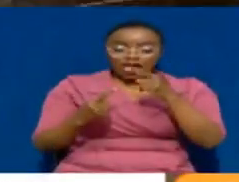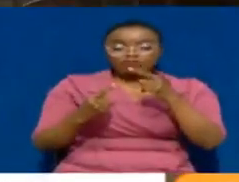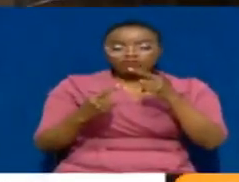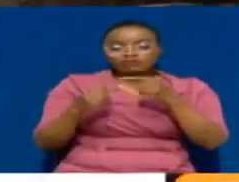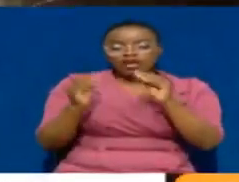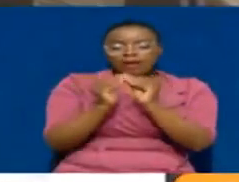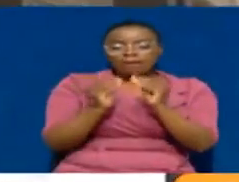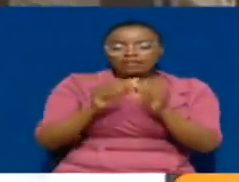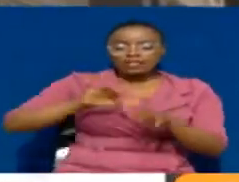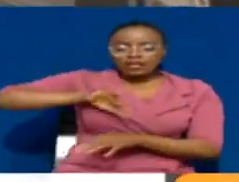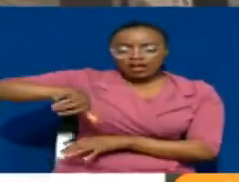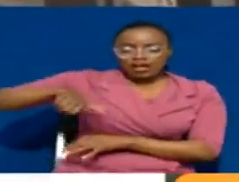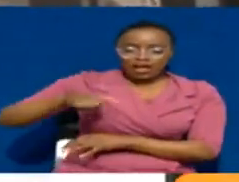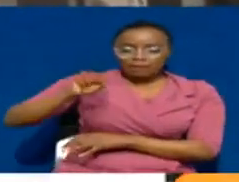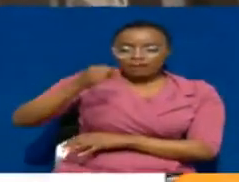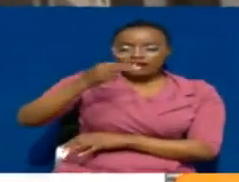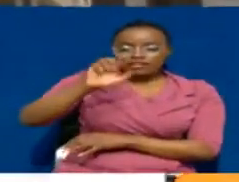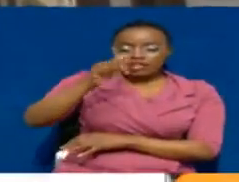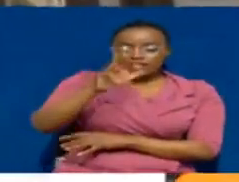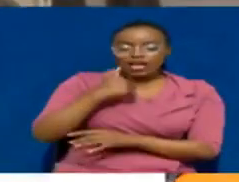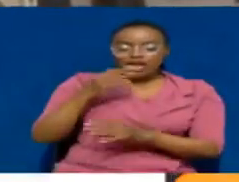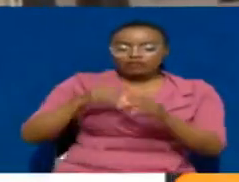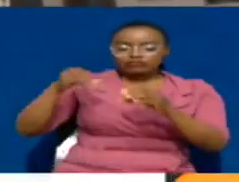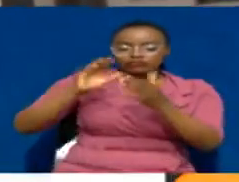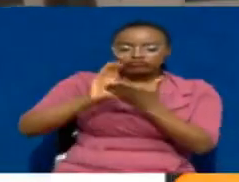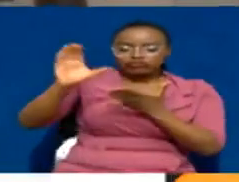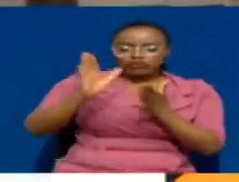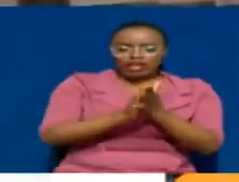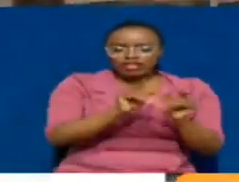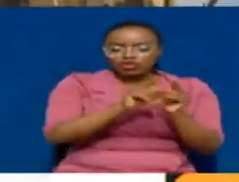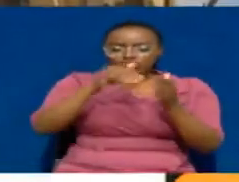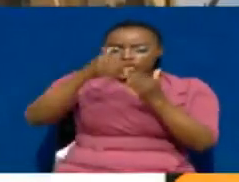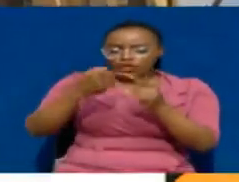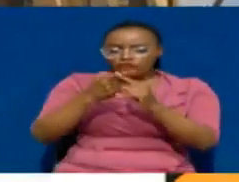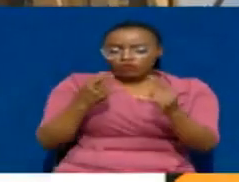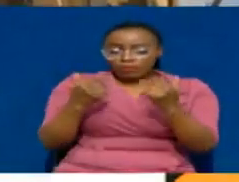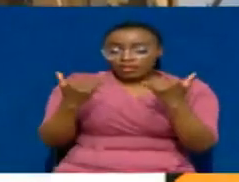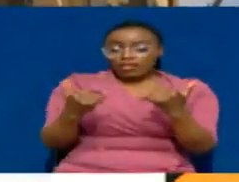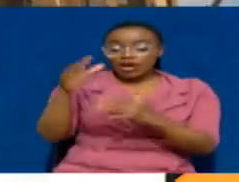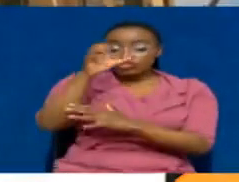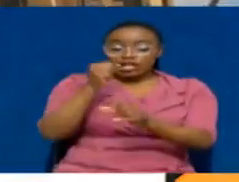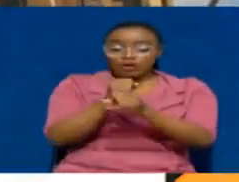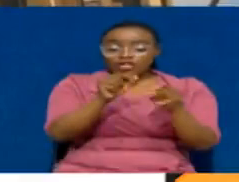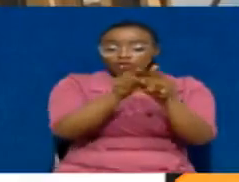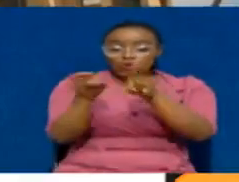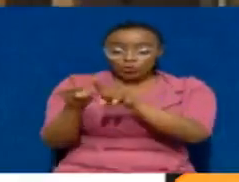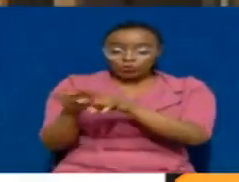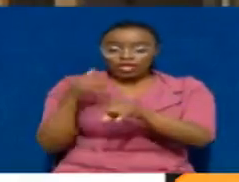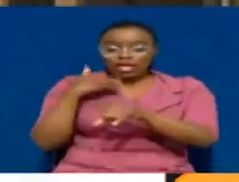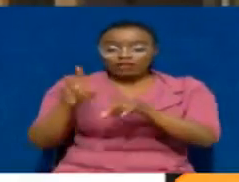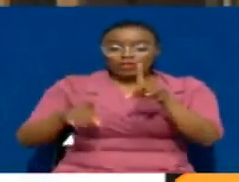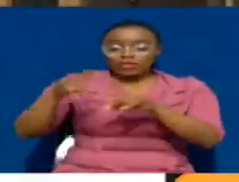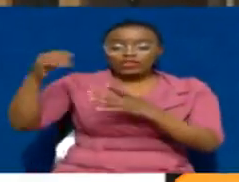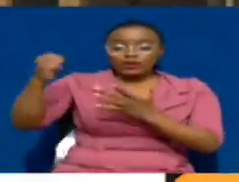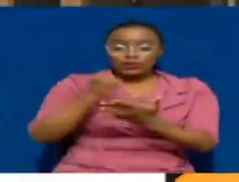in Cameroon. Shelter Afrique has intensified capital subscription receipts from current shareholders and at the same time upped